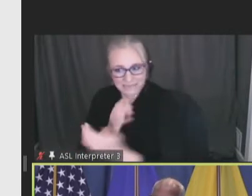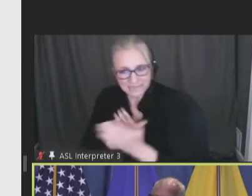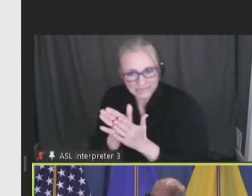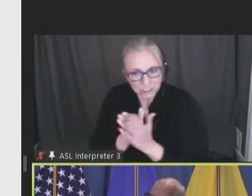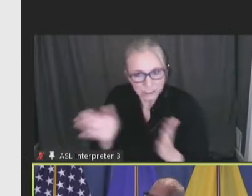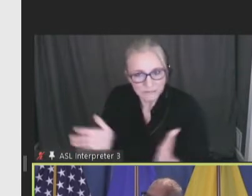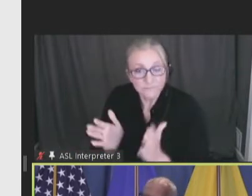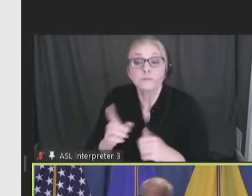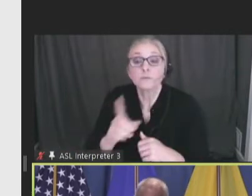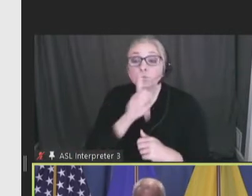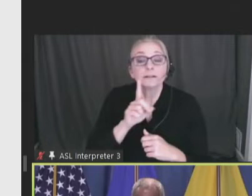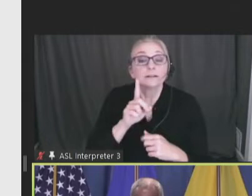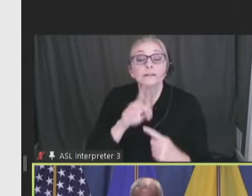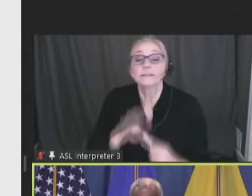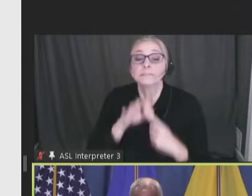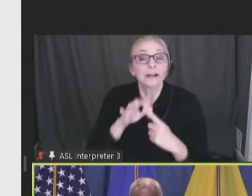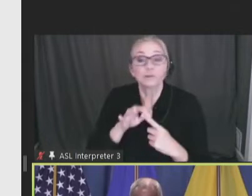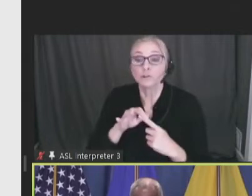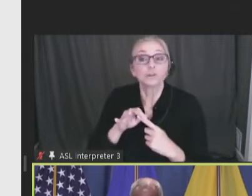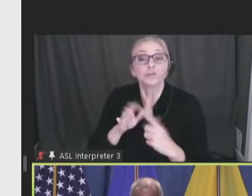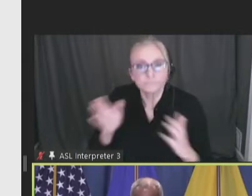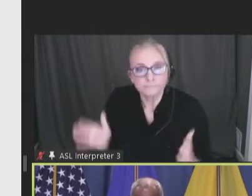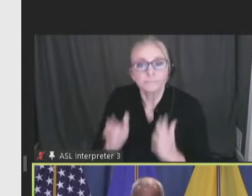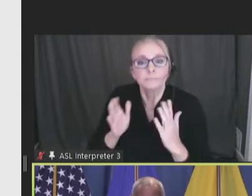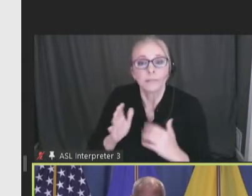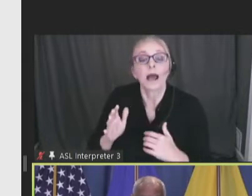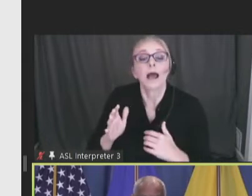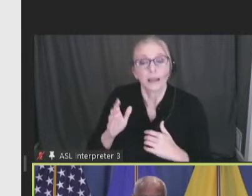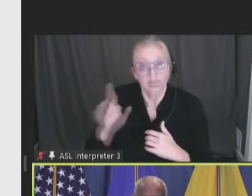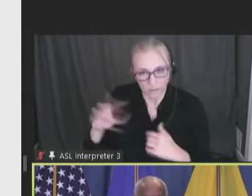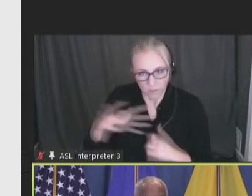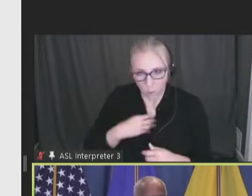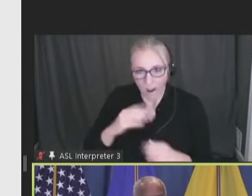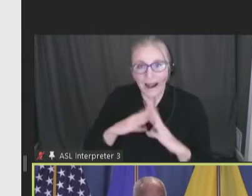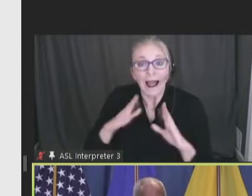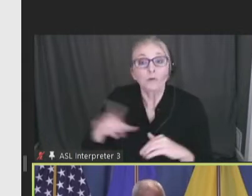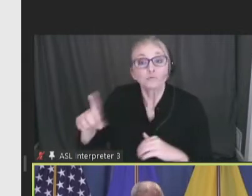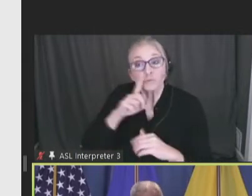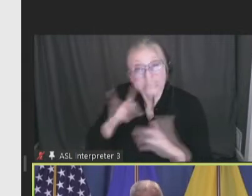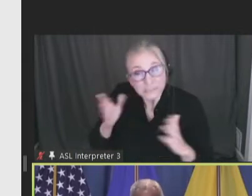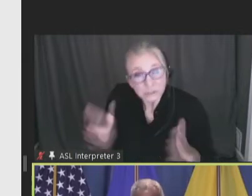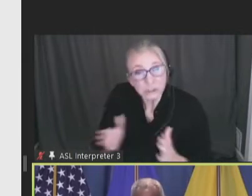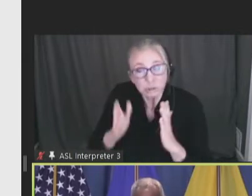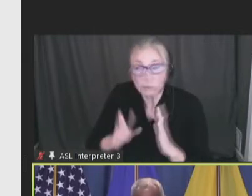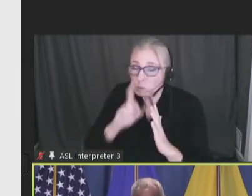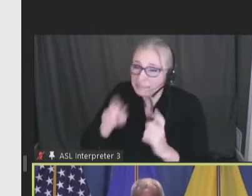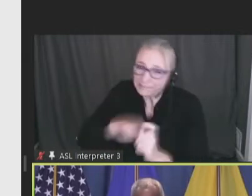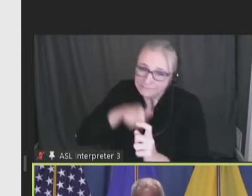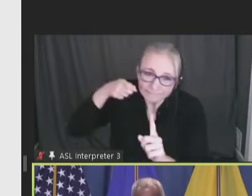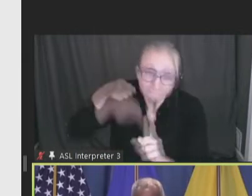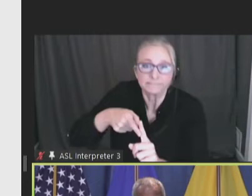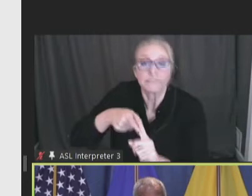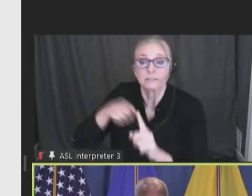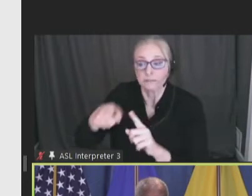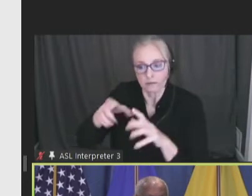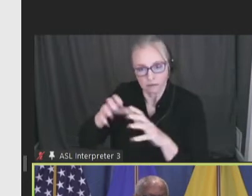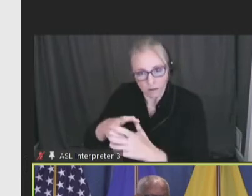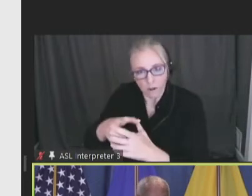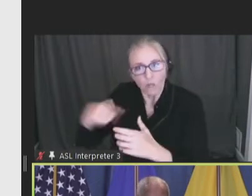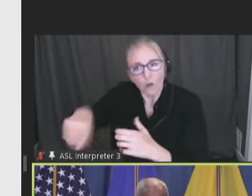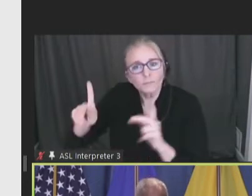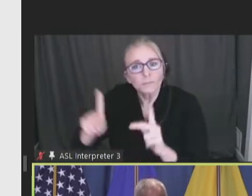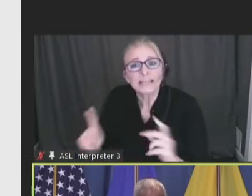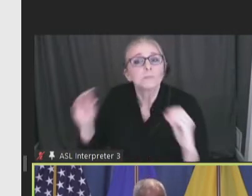It was a special initiative launched by the White House designed to really drill down and target immunizing even